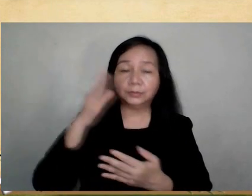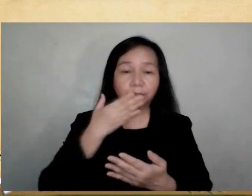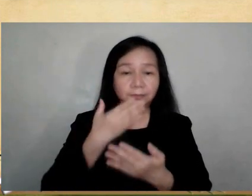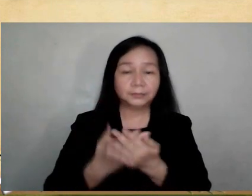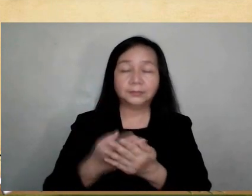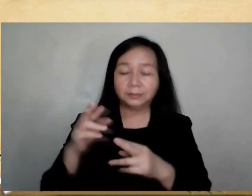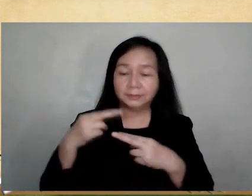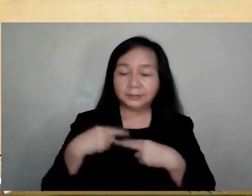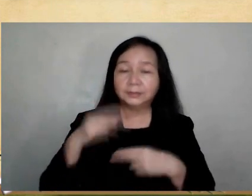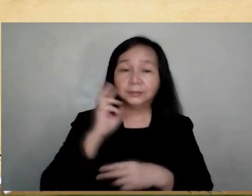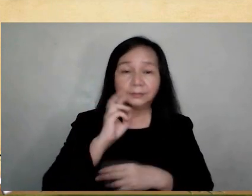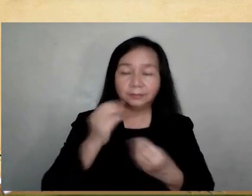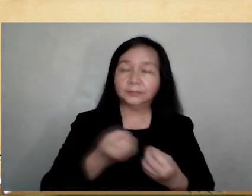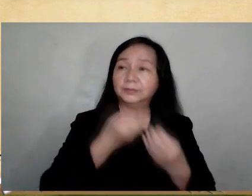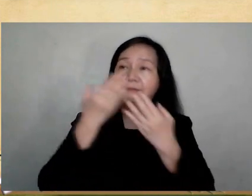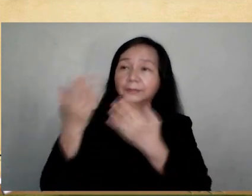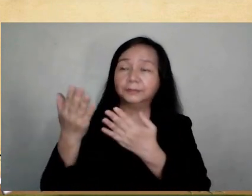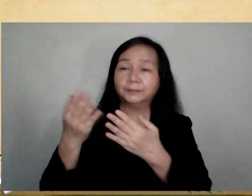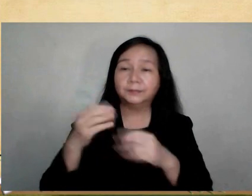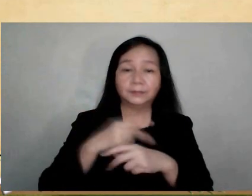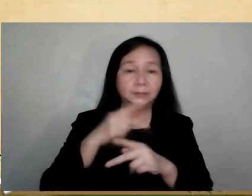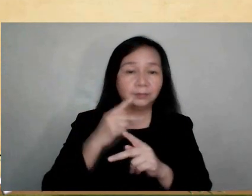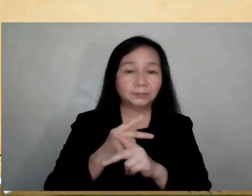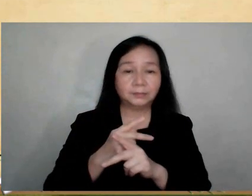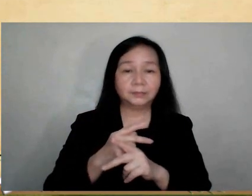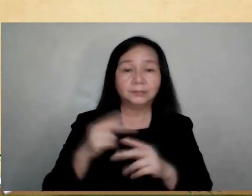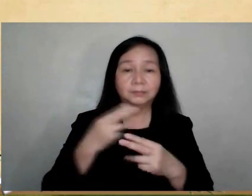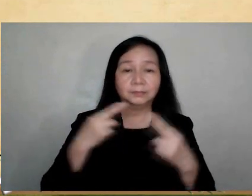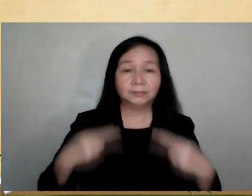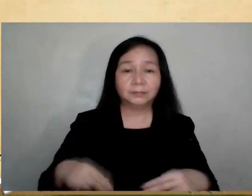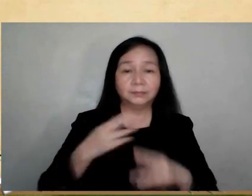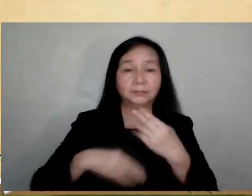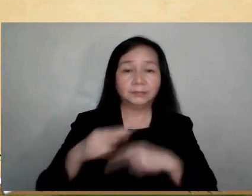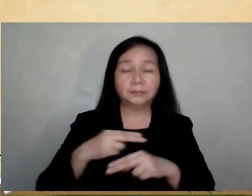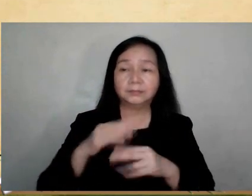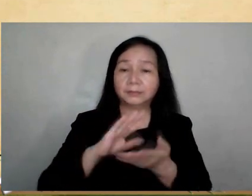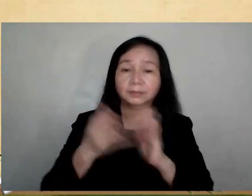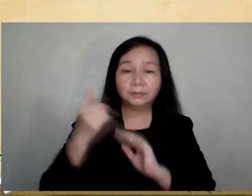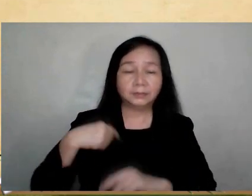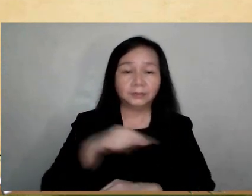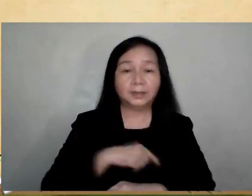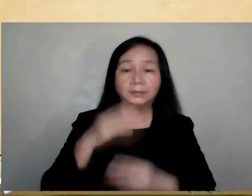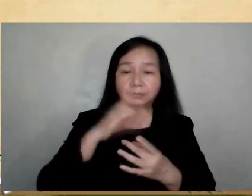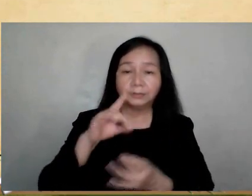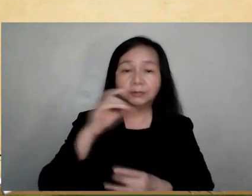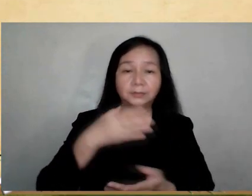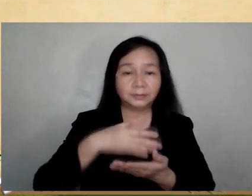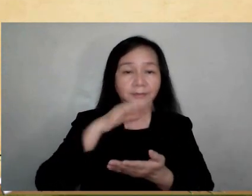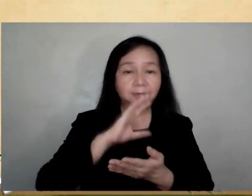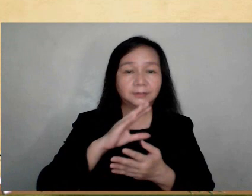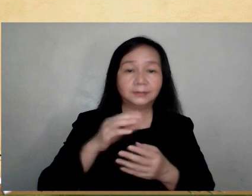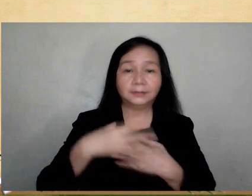goodness we have received, this wine we offer You. Through the divine and work of human hands, it will become for us our spiritual